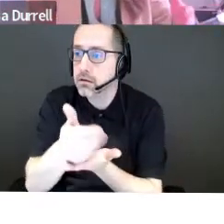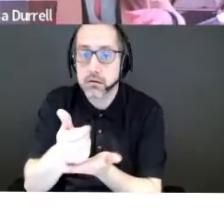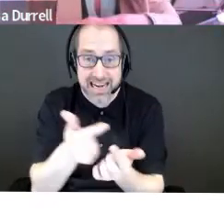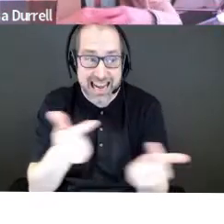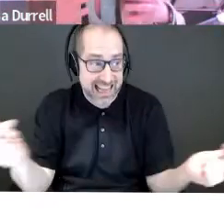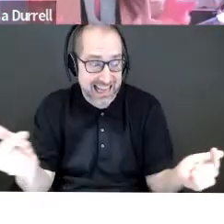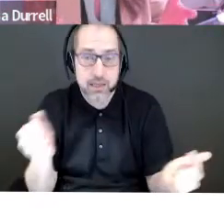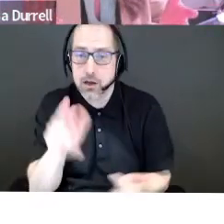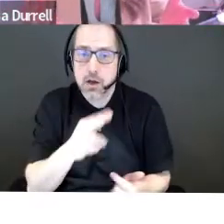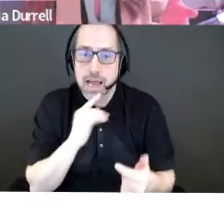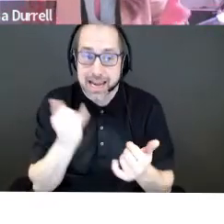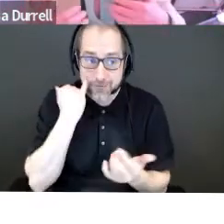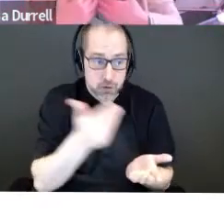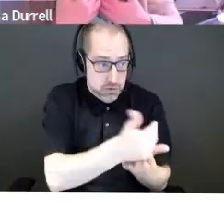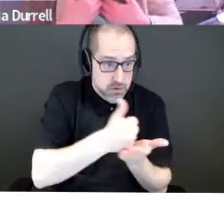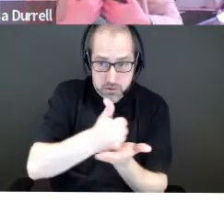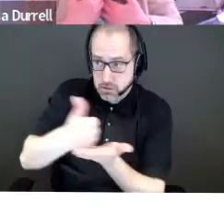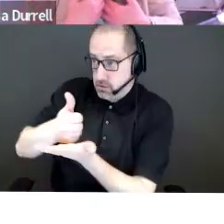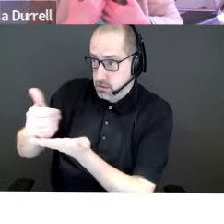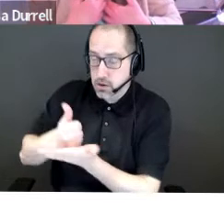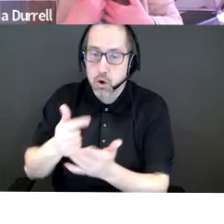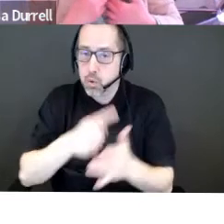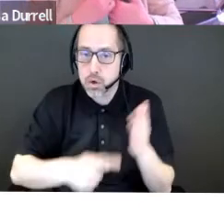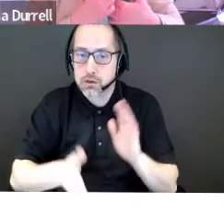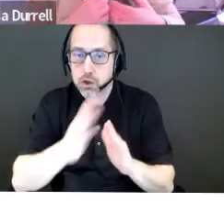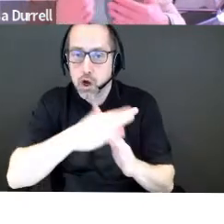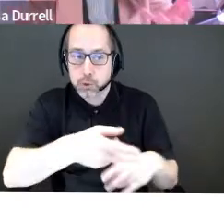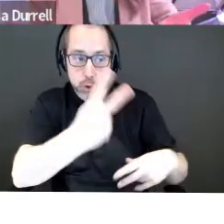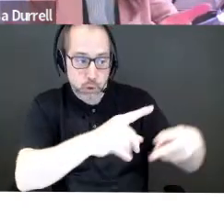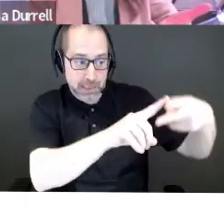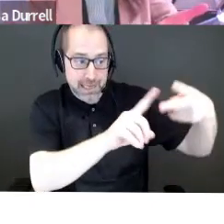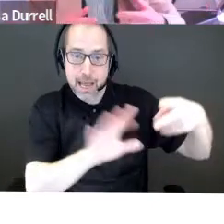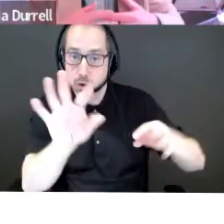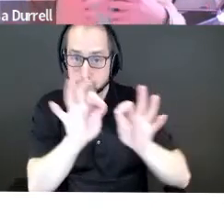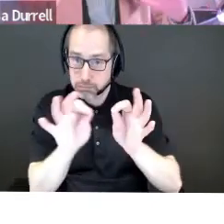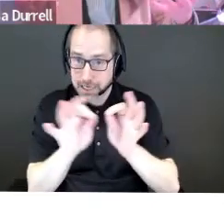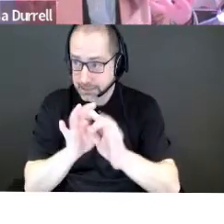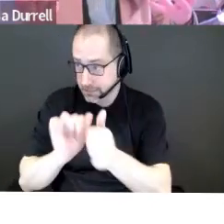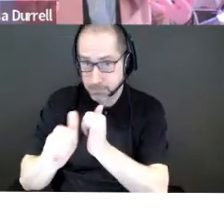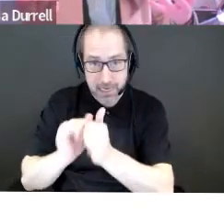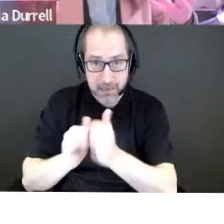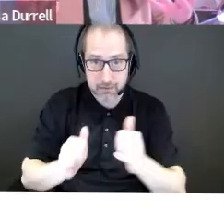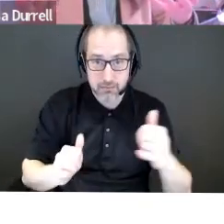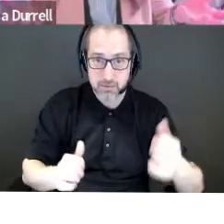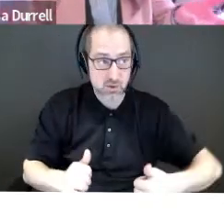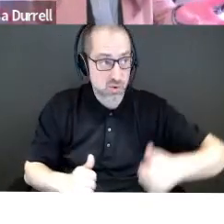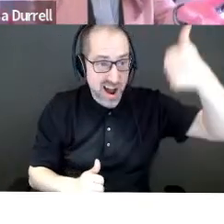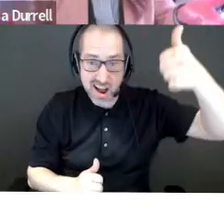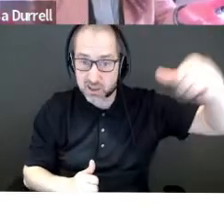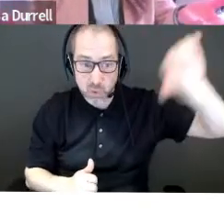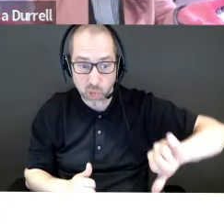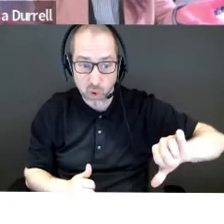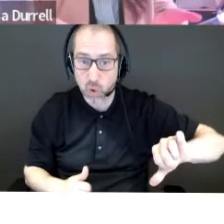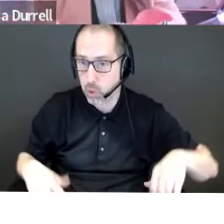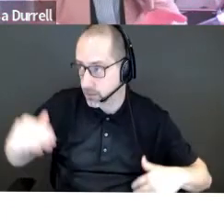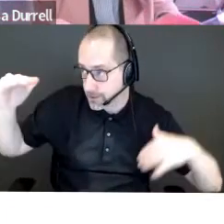top two? Are you priced competitively? Many times when I'm sitting in an angel, uh, meeting, one of the things like, I don't